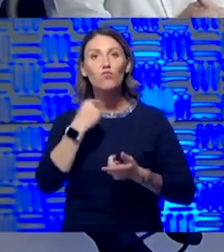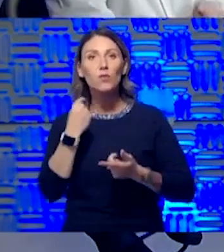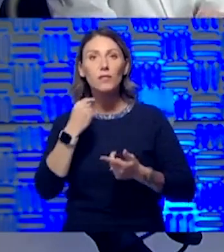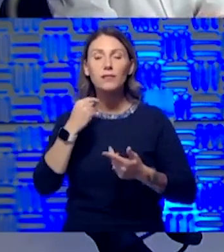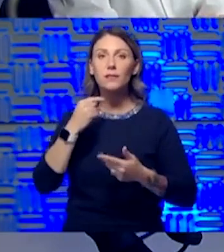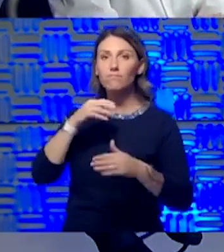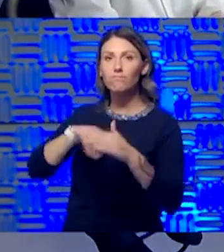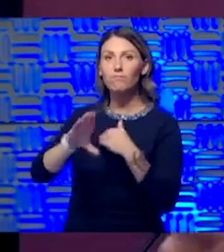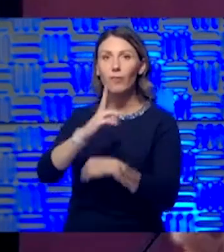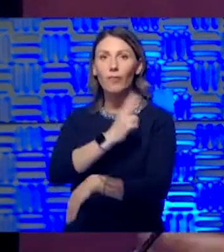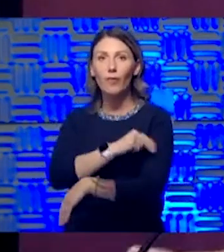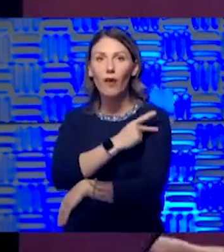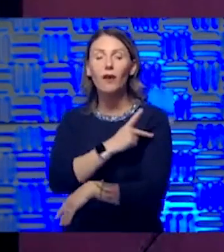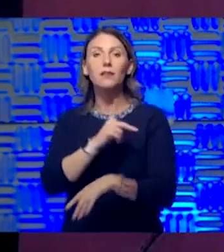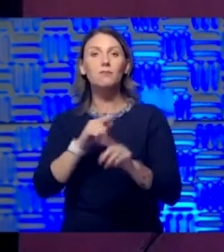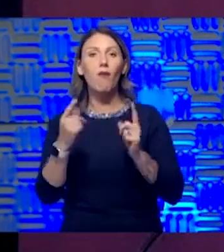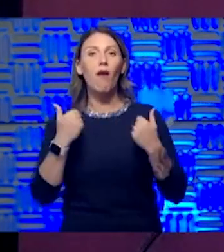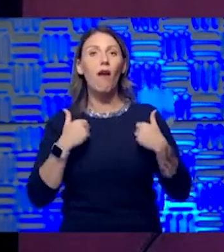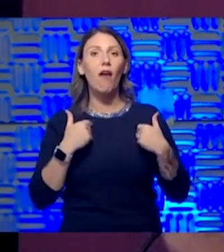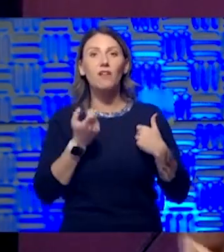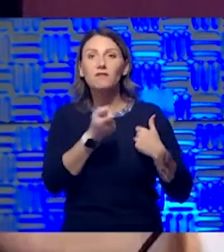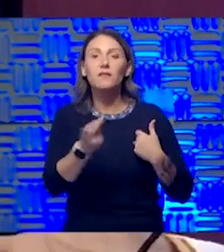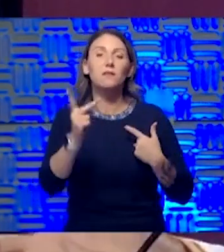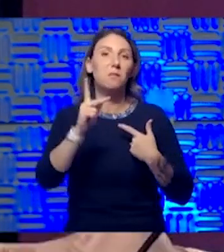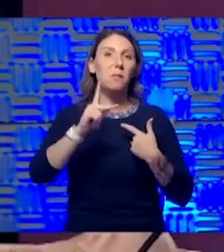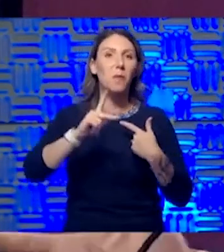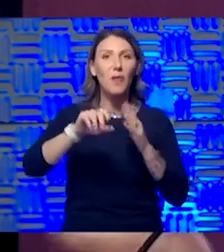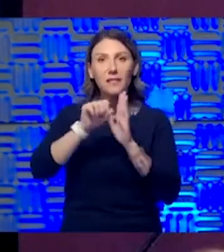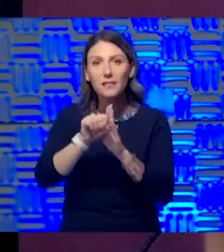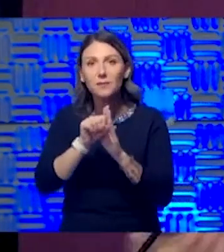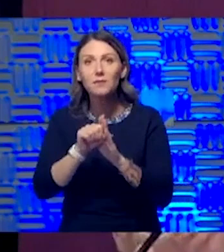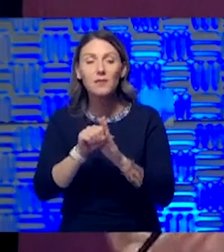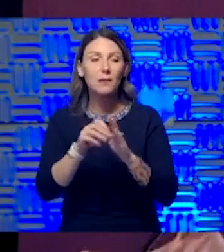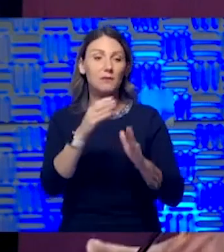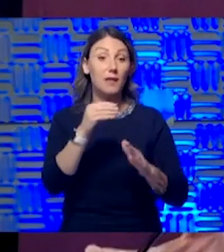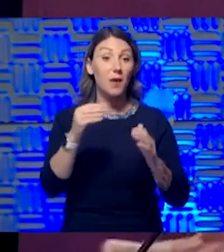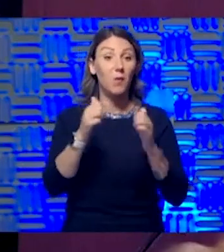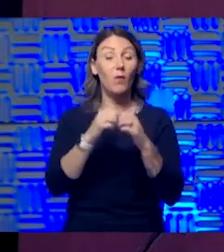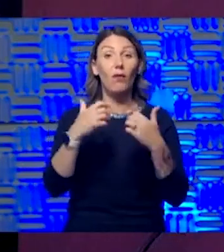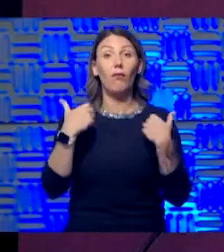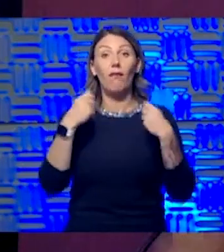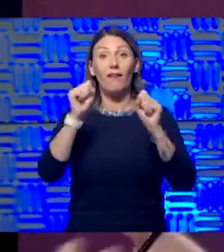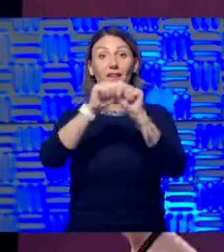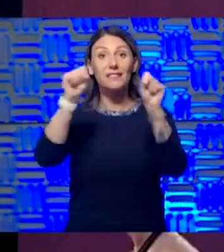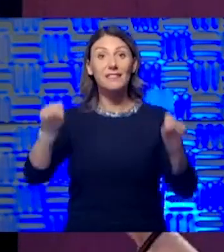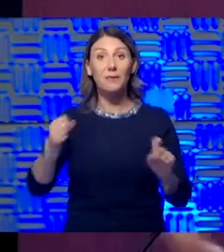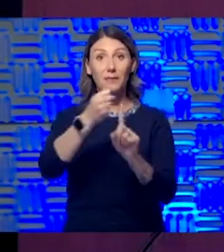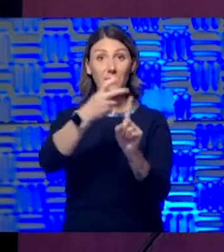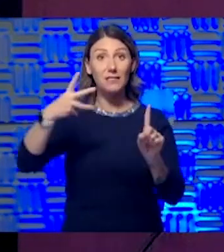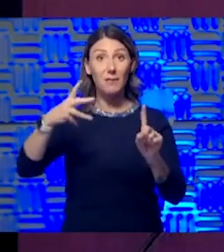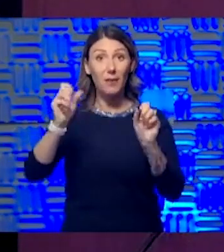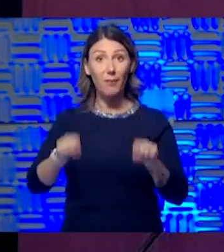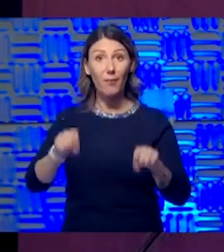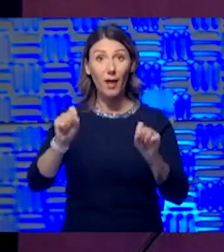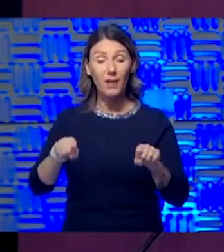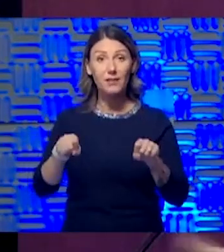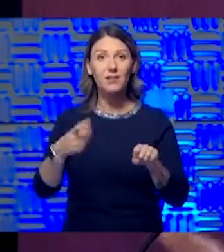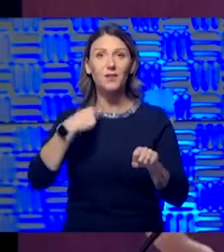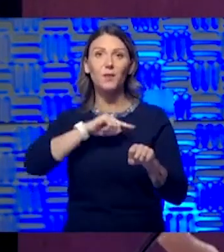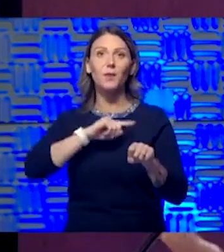but have some signs and symptoms of COVID. And thanks to our health system with expanded testing capacity, we feel free to